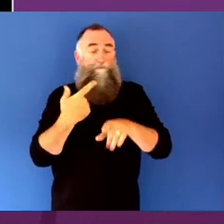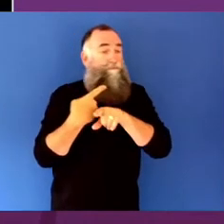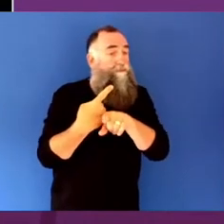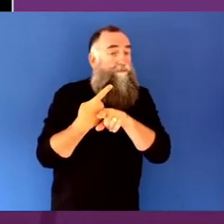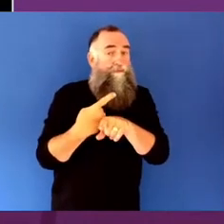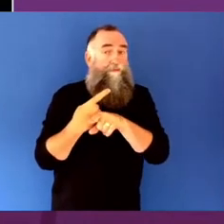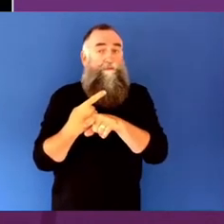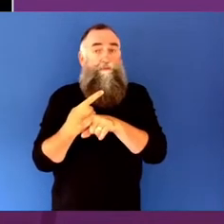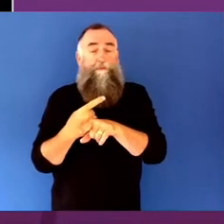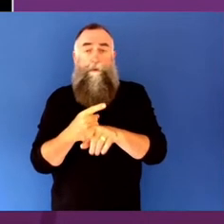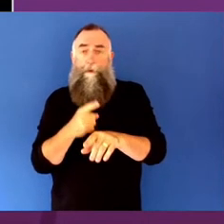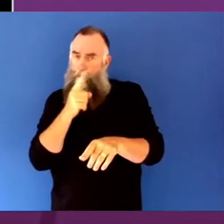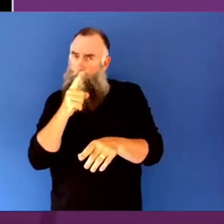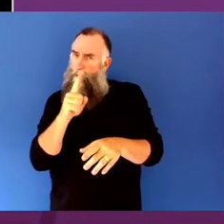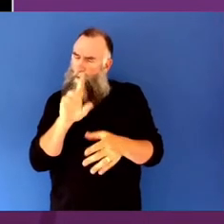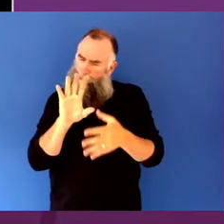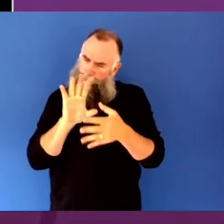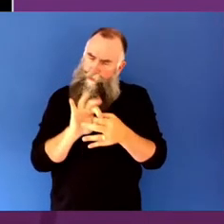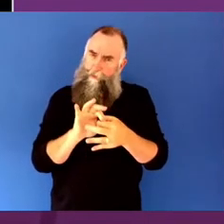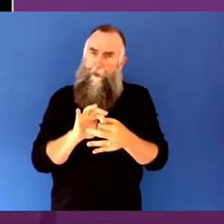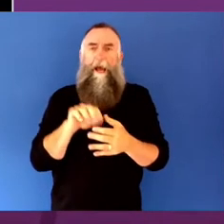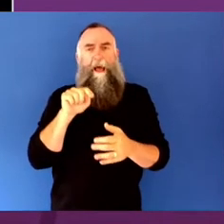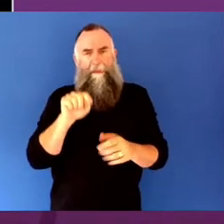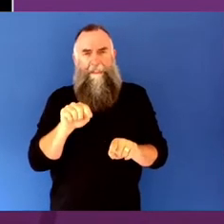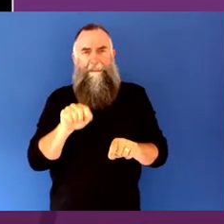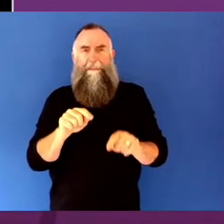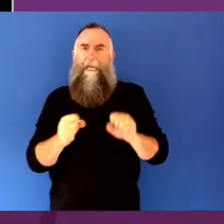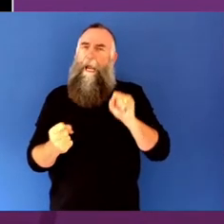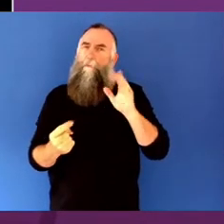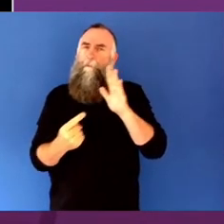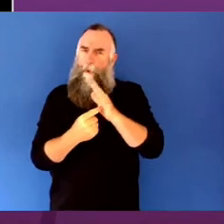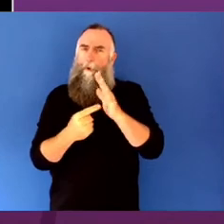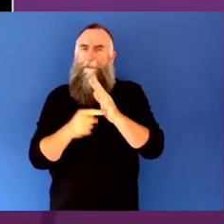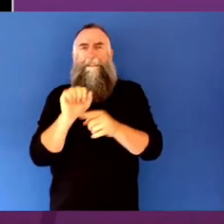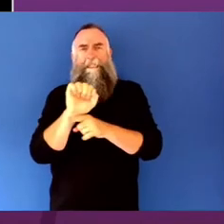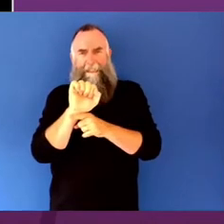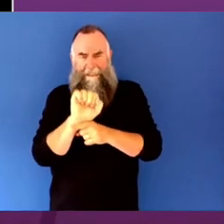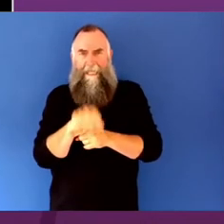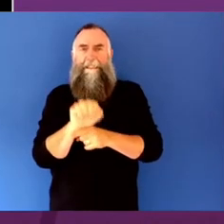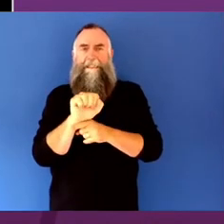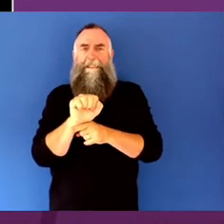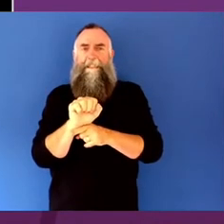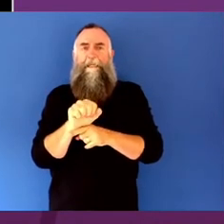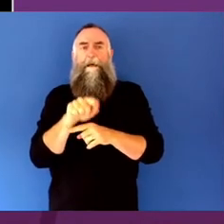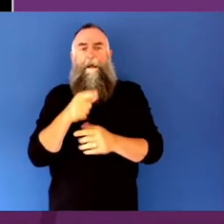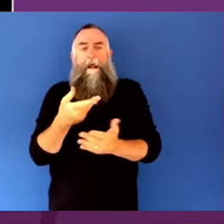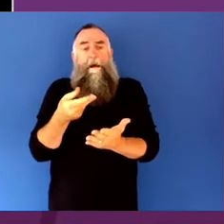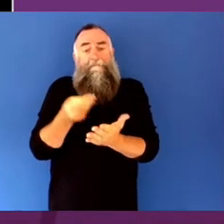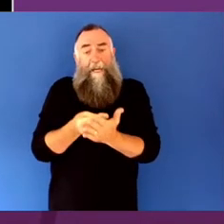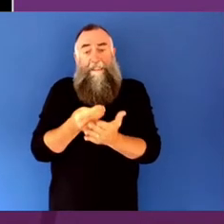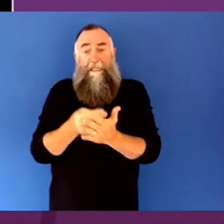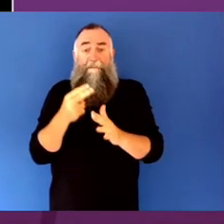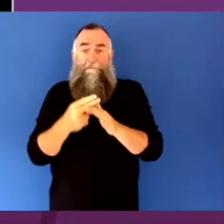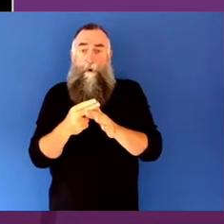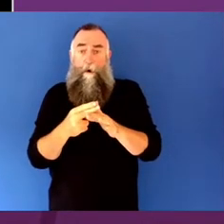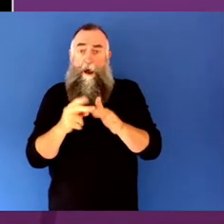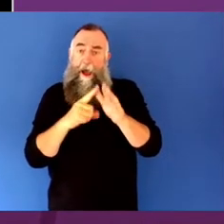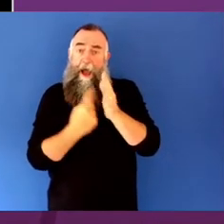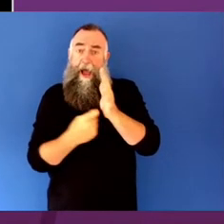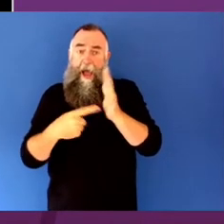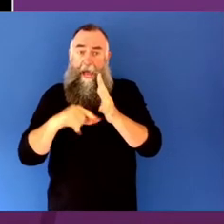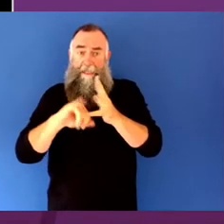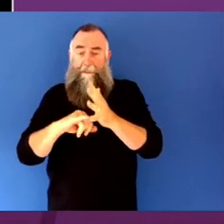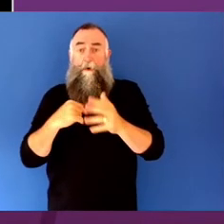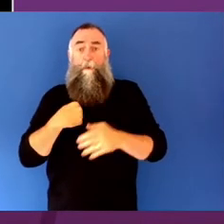The basis on which governments provide funding for the arts are many and varied. But